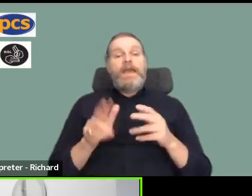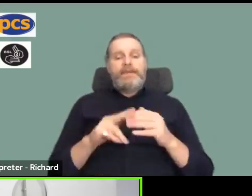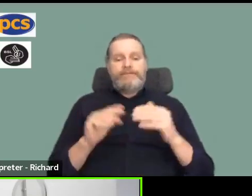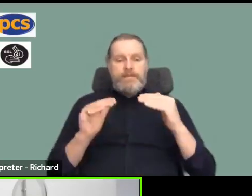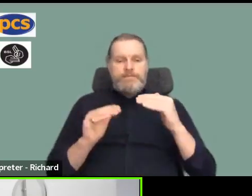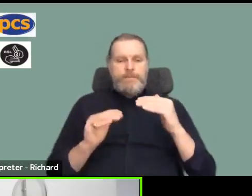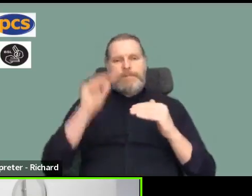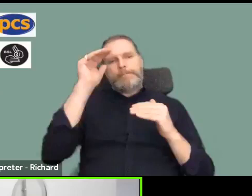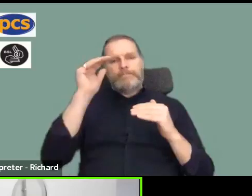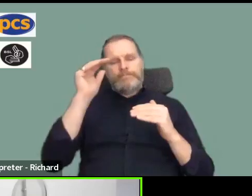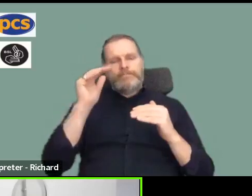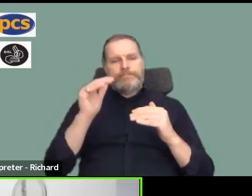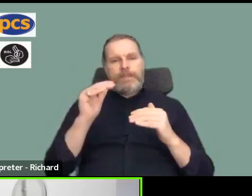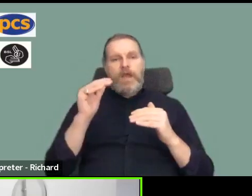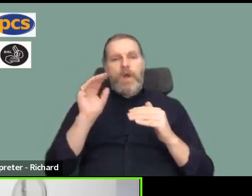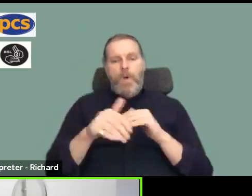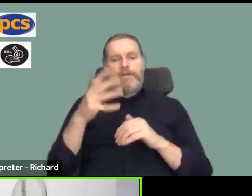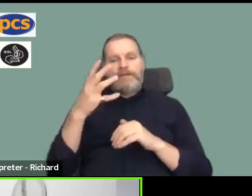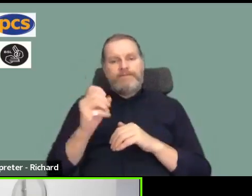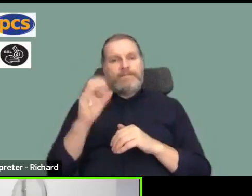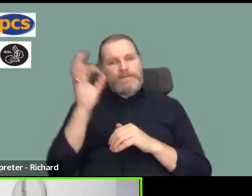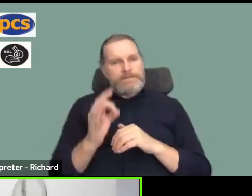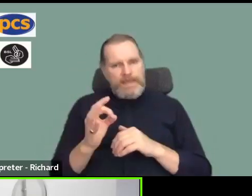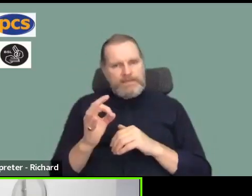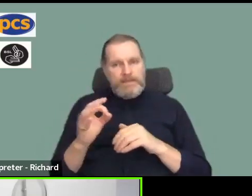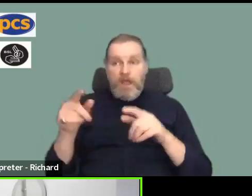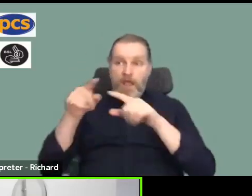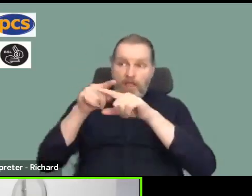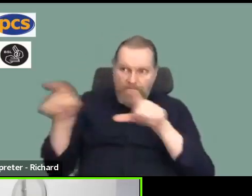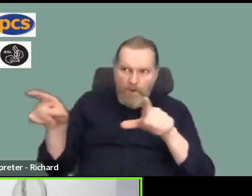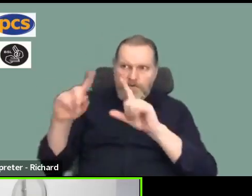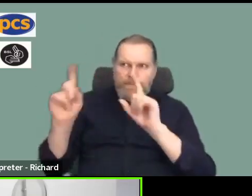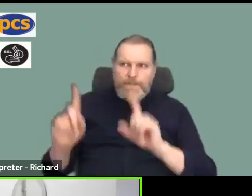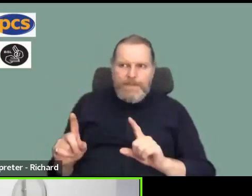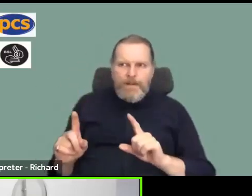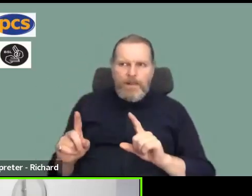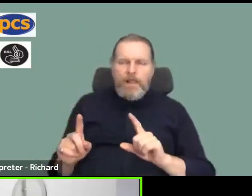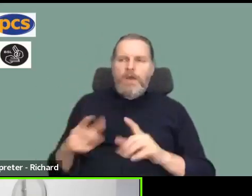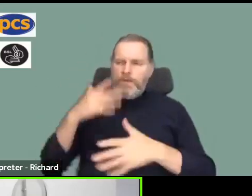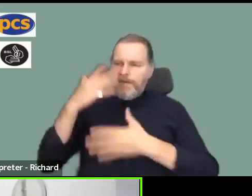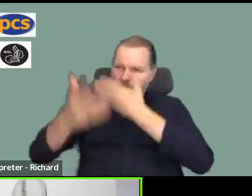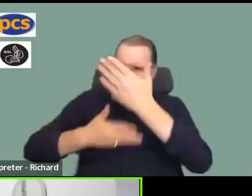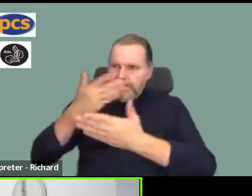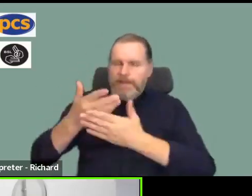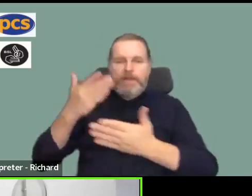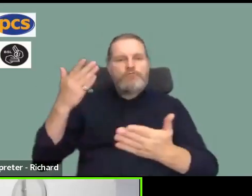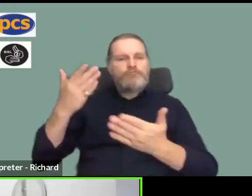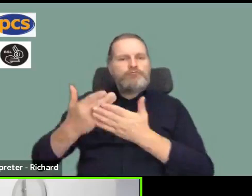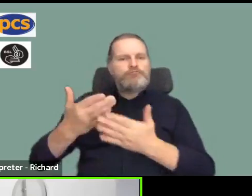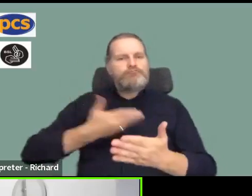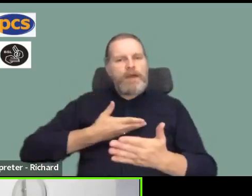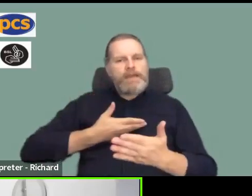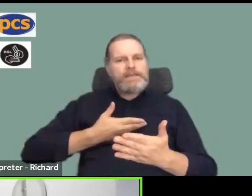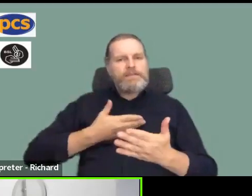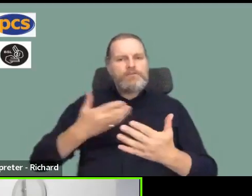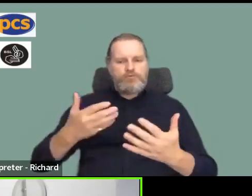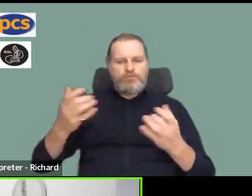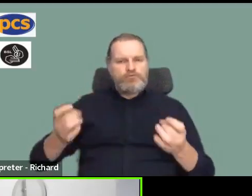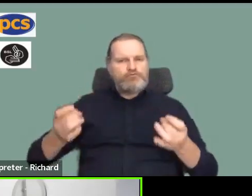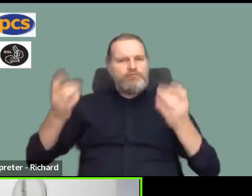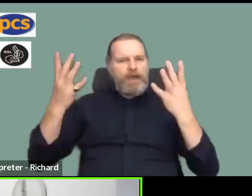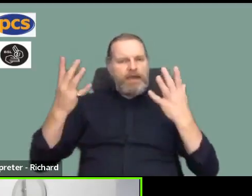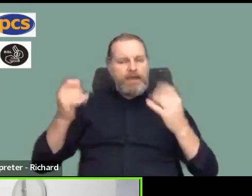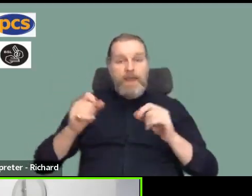members need to be educated about their right to strike. I'm amazed how many colleagues believe that they can't strike because they aren't in the union.